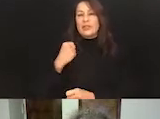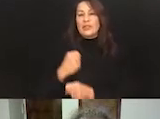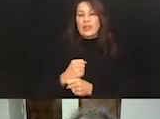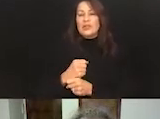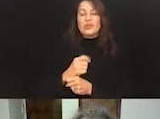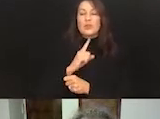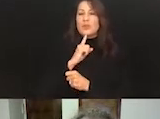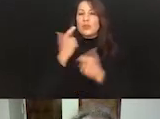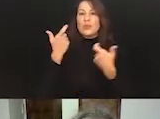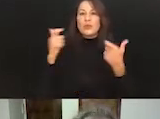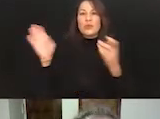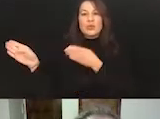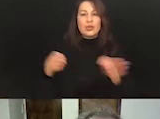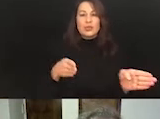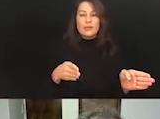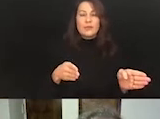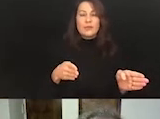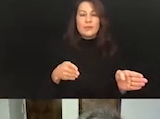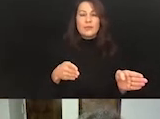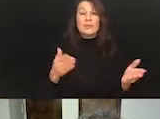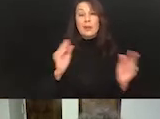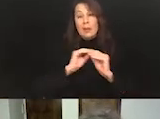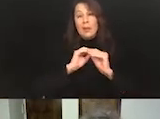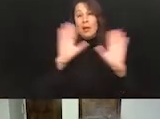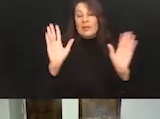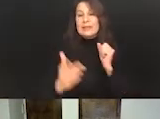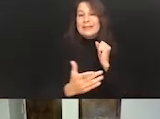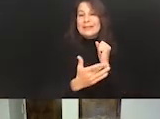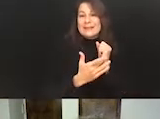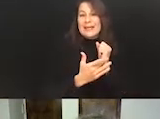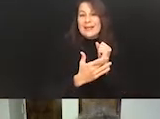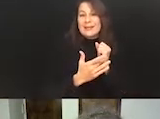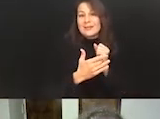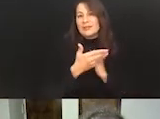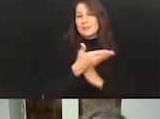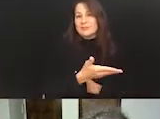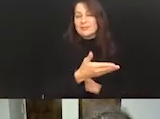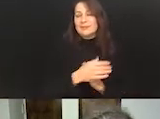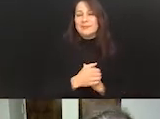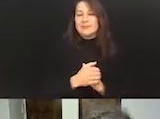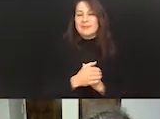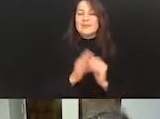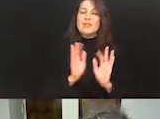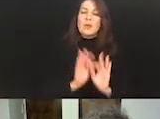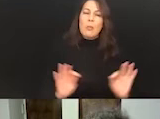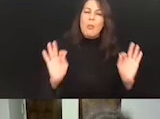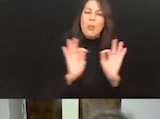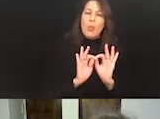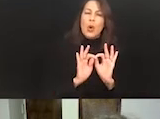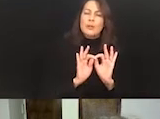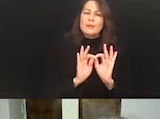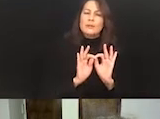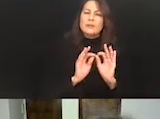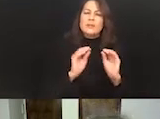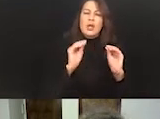shift. And obviously, technology has been one of the galvanizing forces. And it's important to sort of put this in perspective.